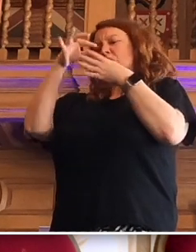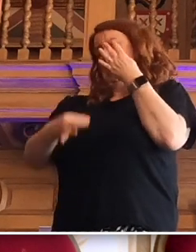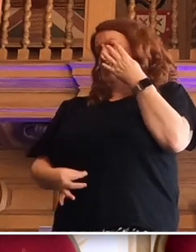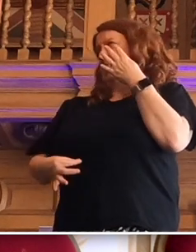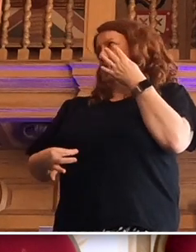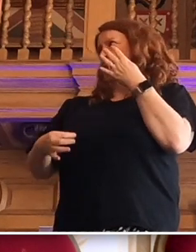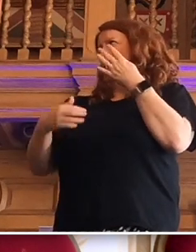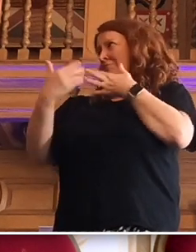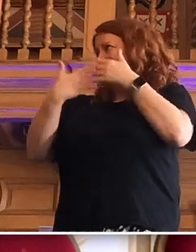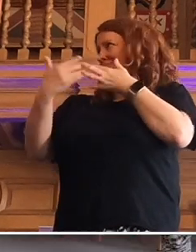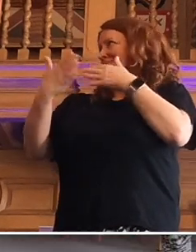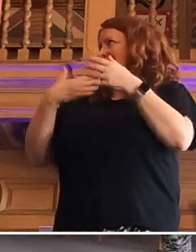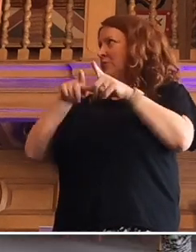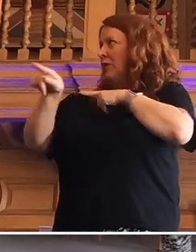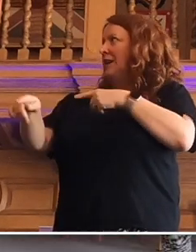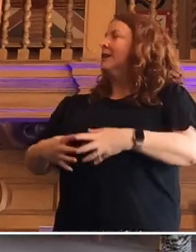to address.